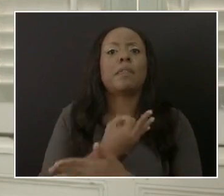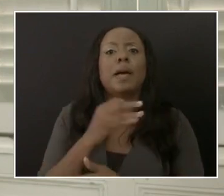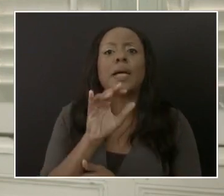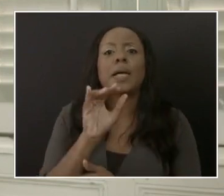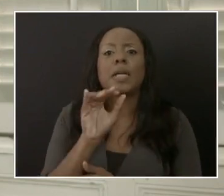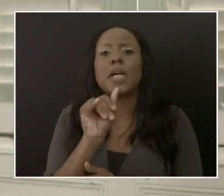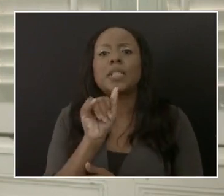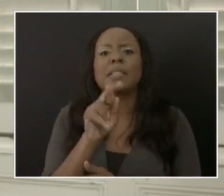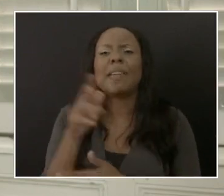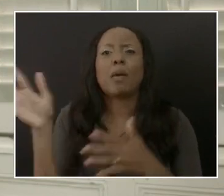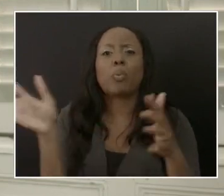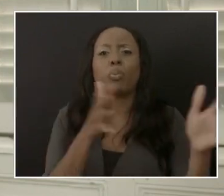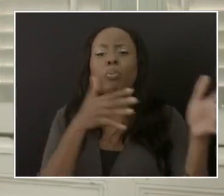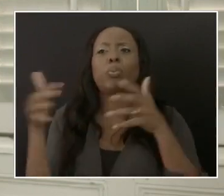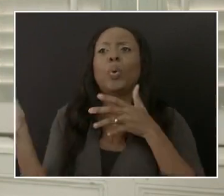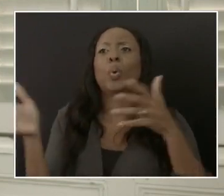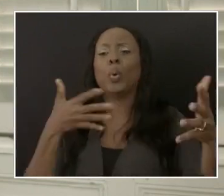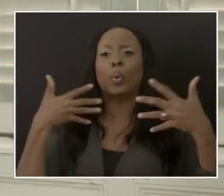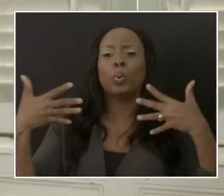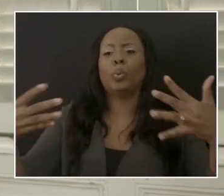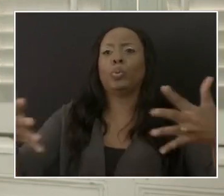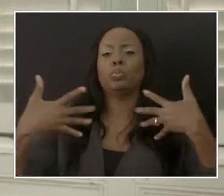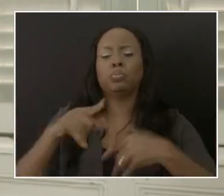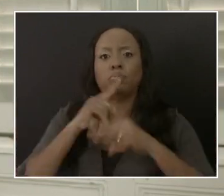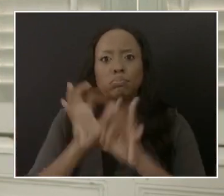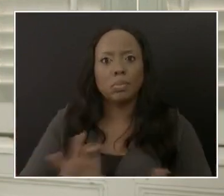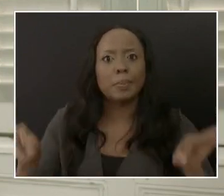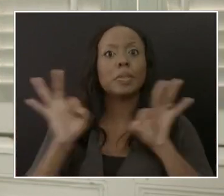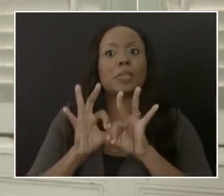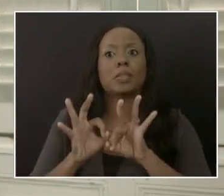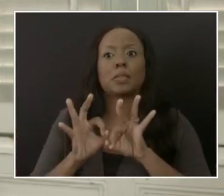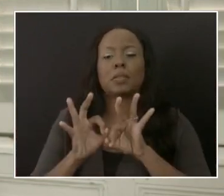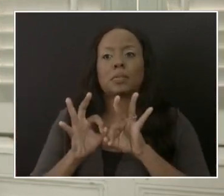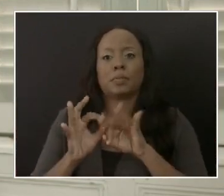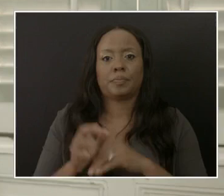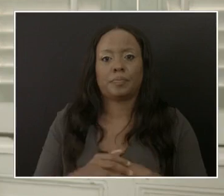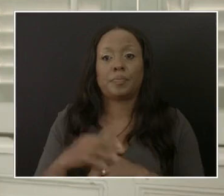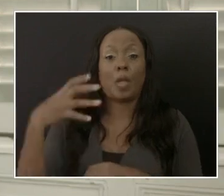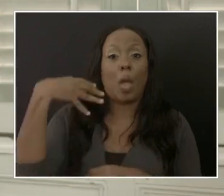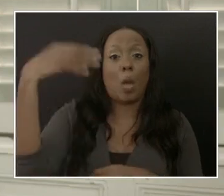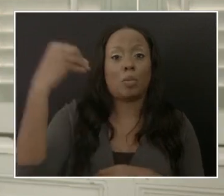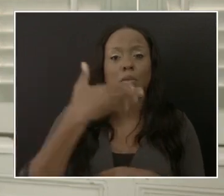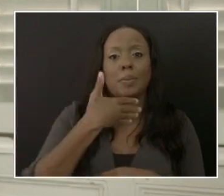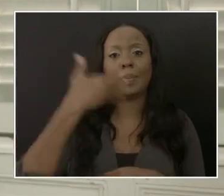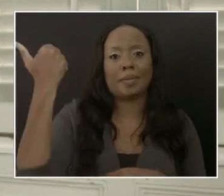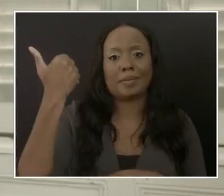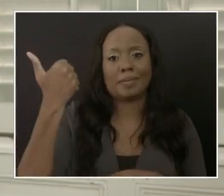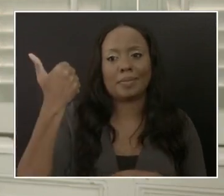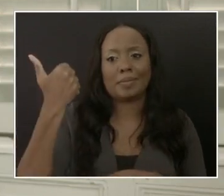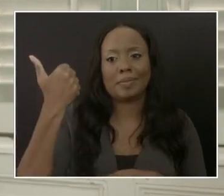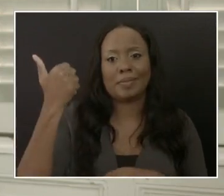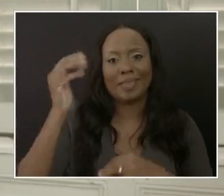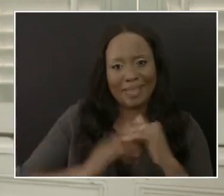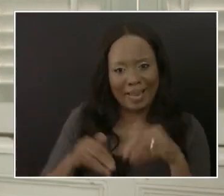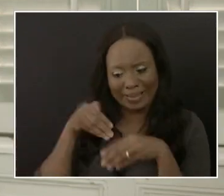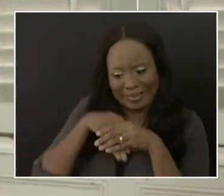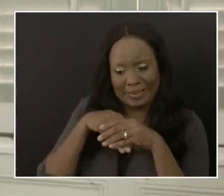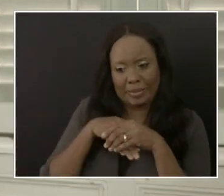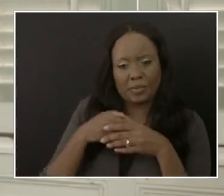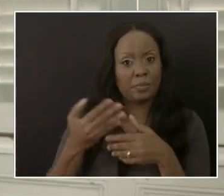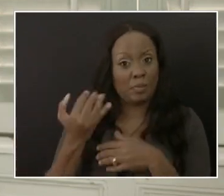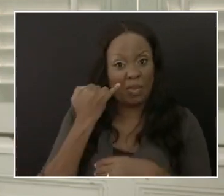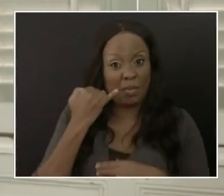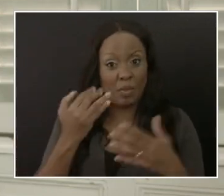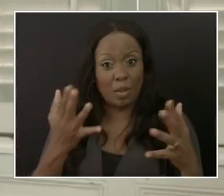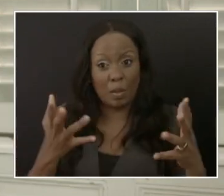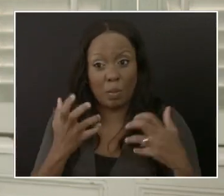places is very important. So outdoor is better than indoors right now, if you're